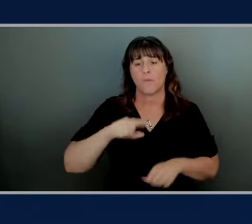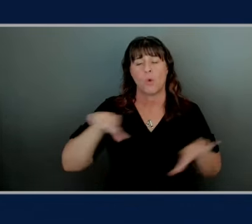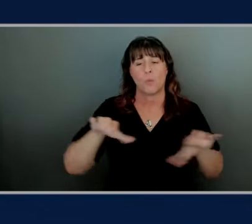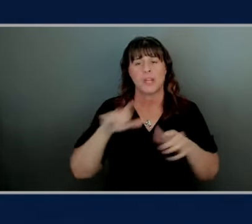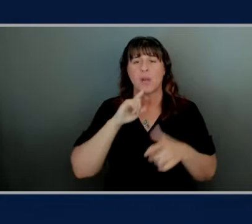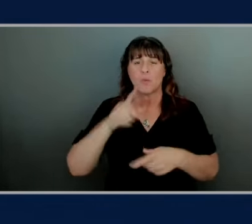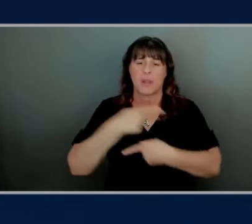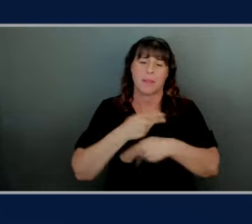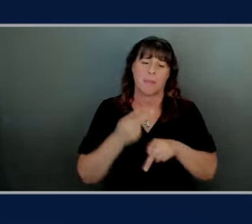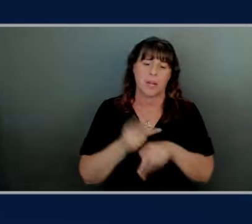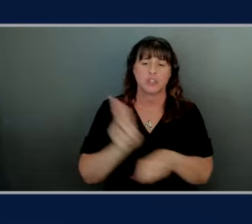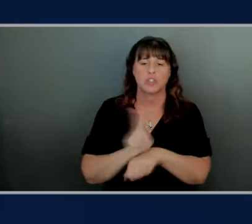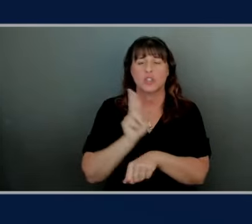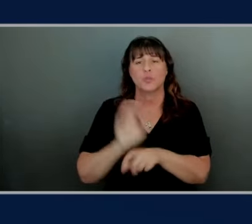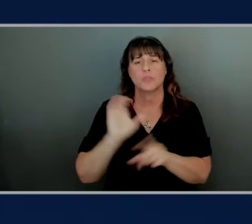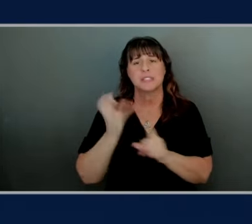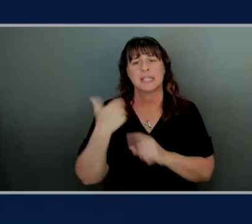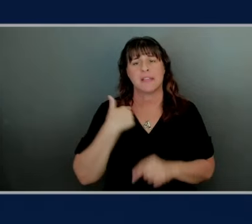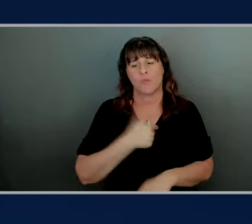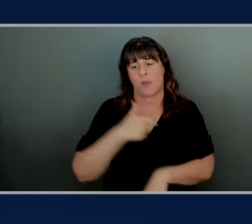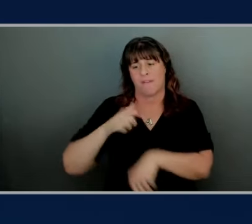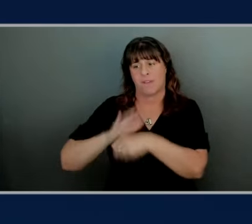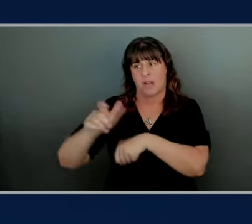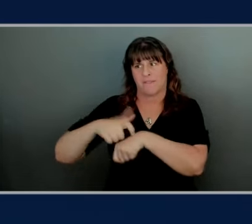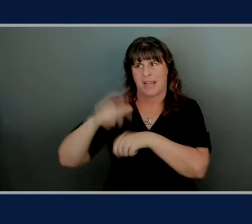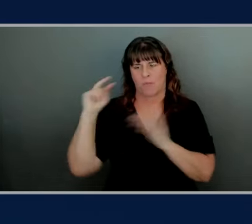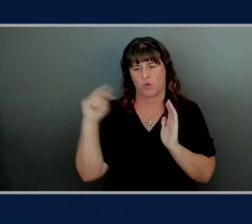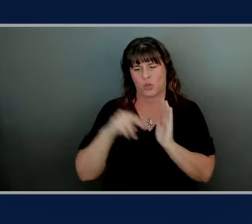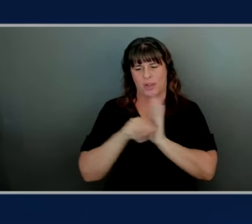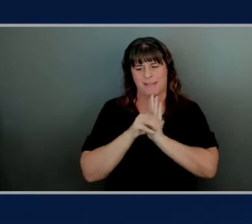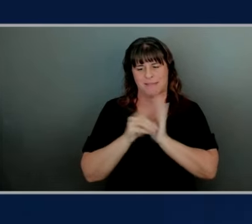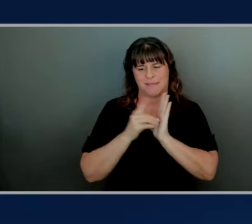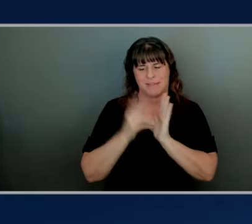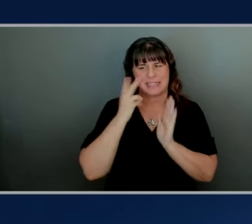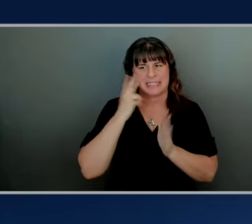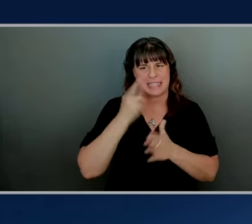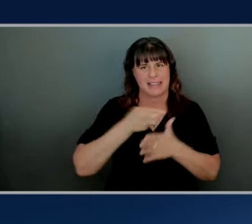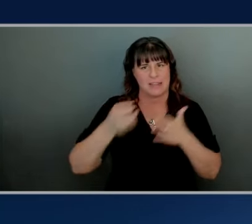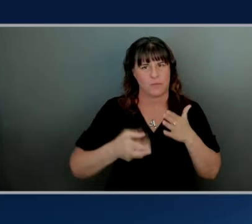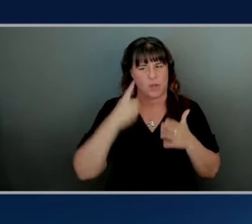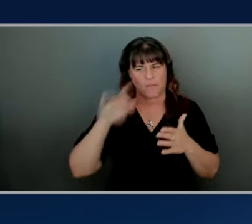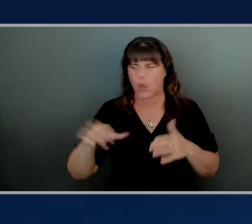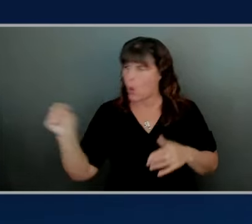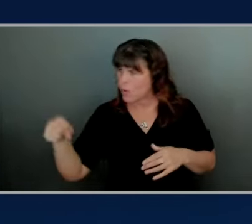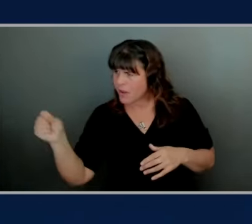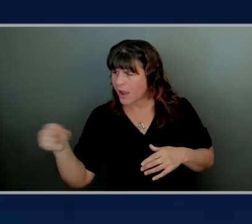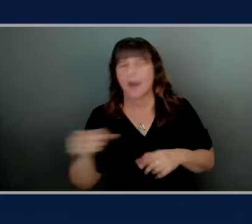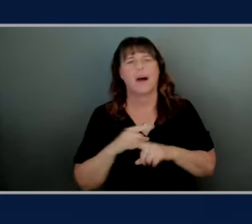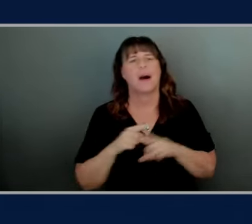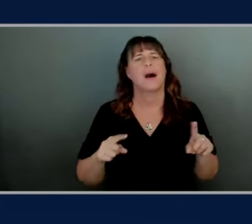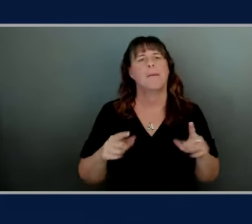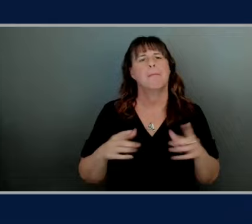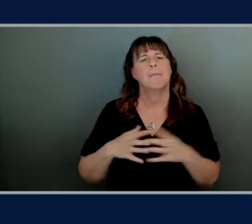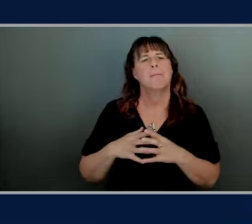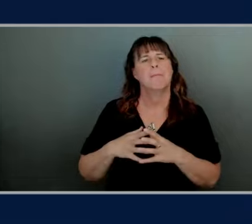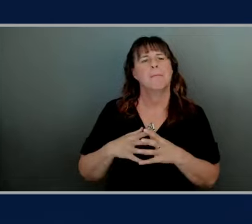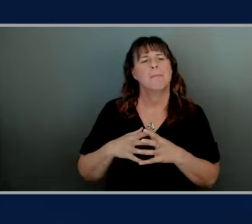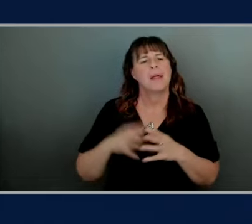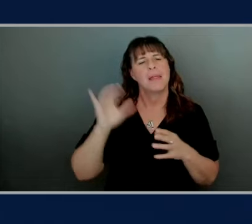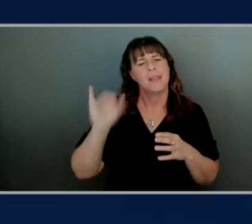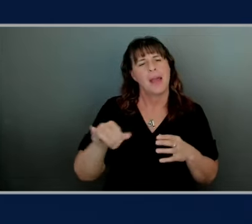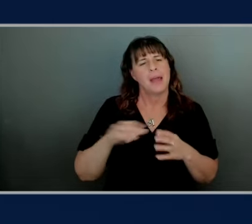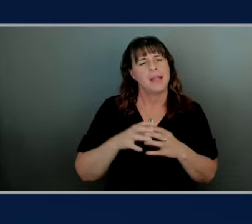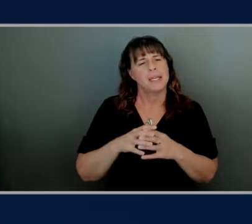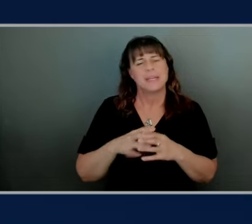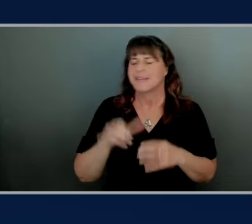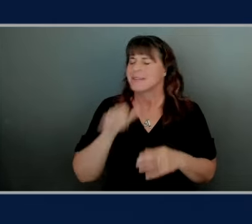use case that if we have time we'll take a quick look at the the outcome yeah of that work you know that is